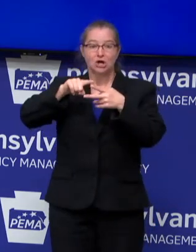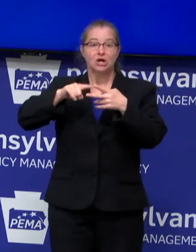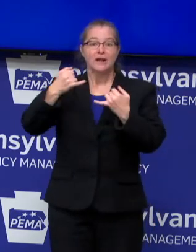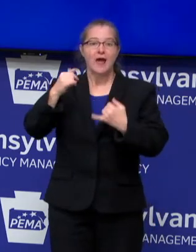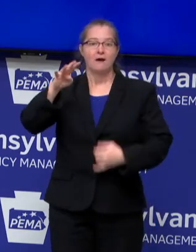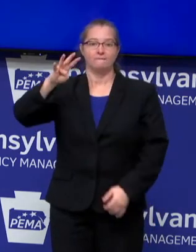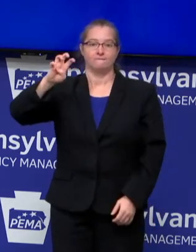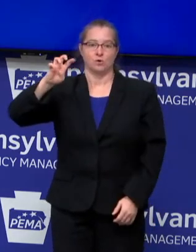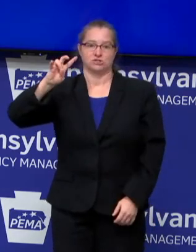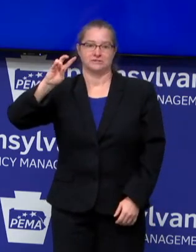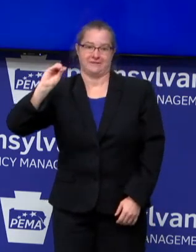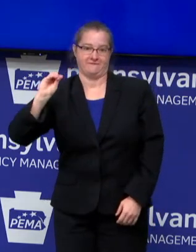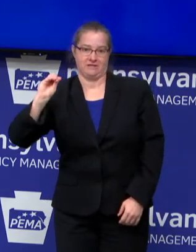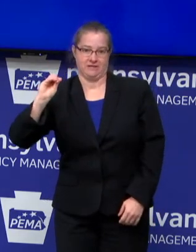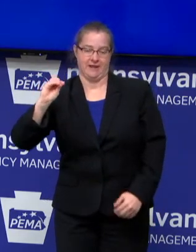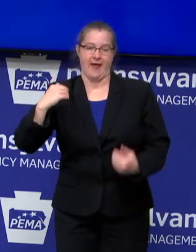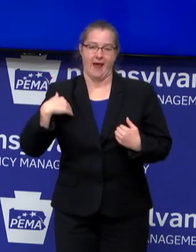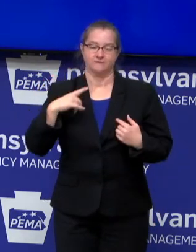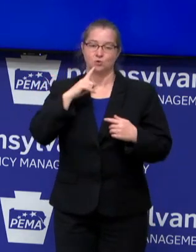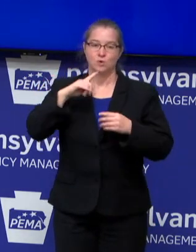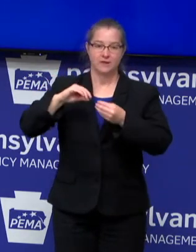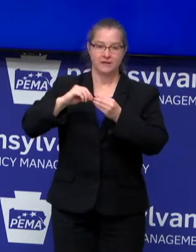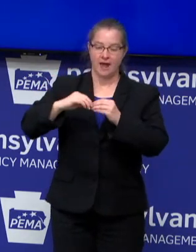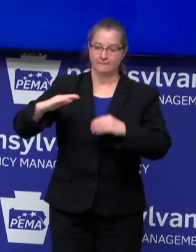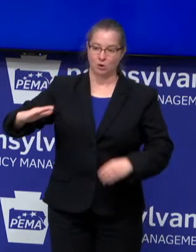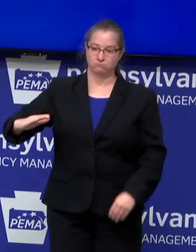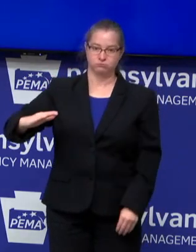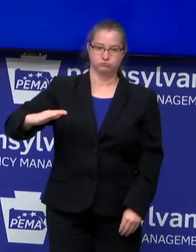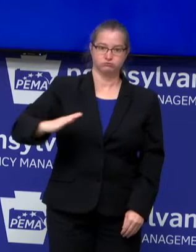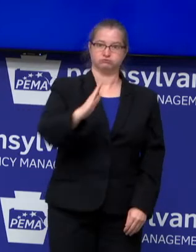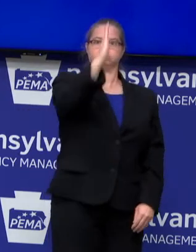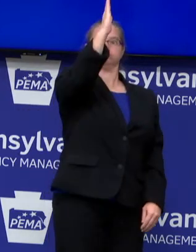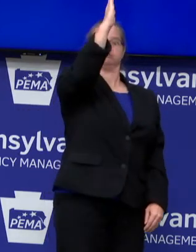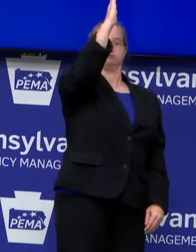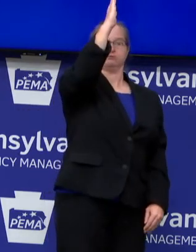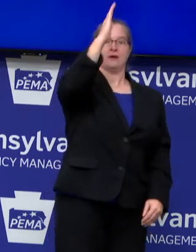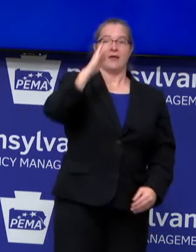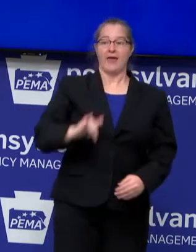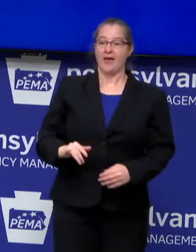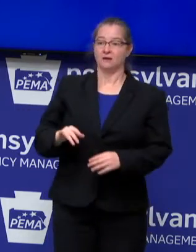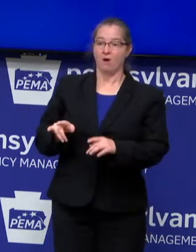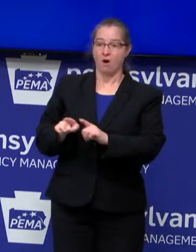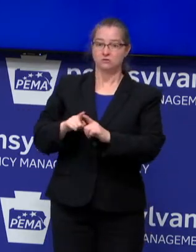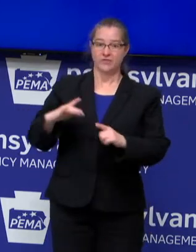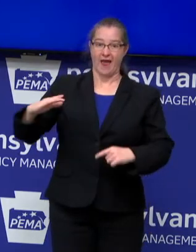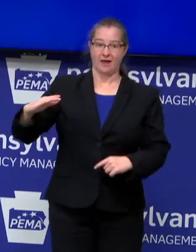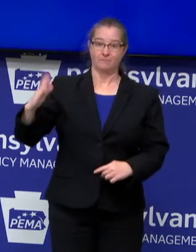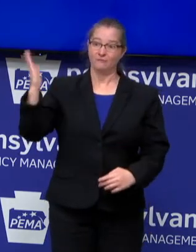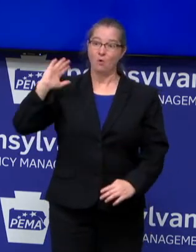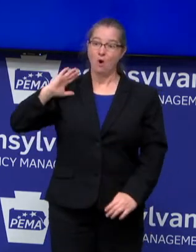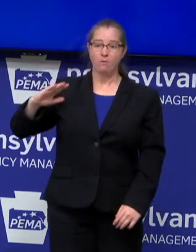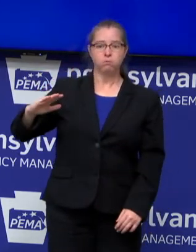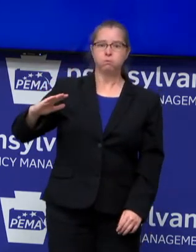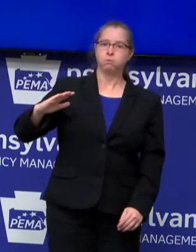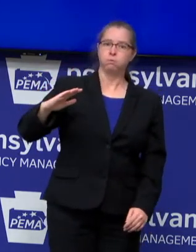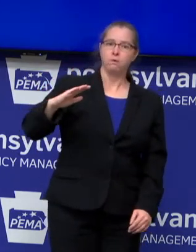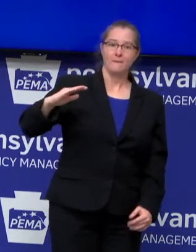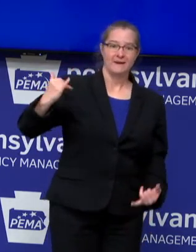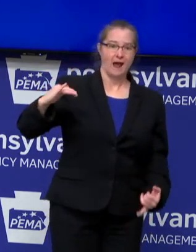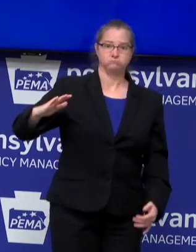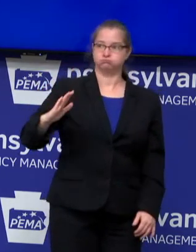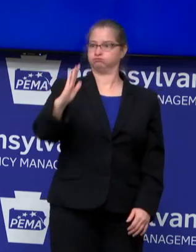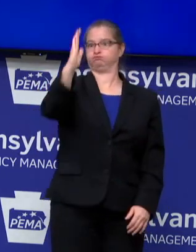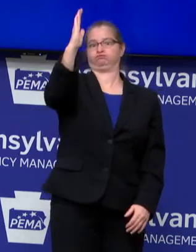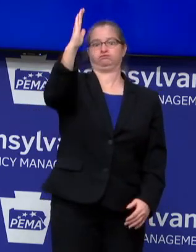at 470. So, again, the trajectory and the rate of climb of the virus and of the activity of the